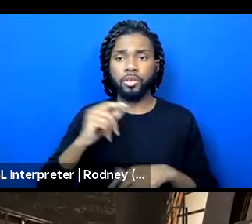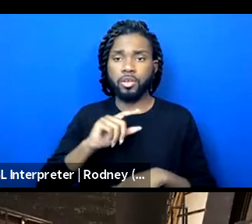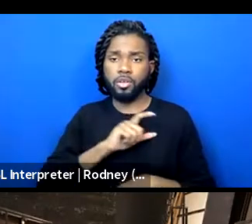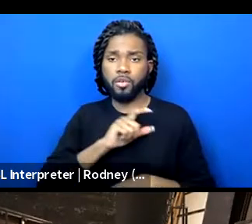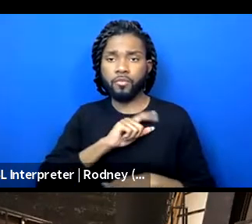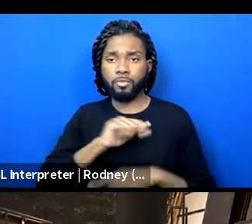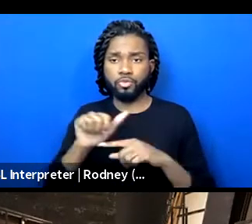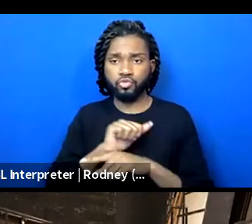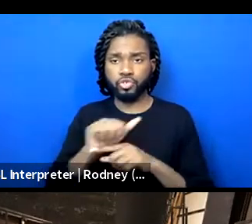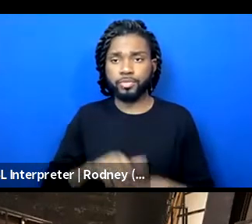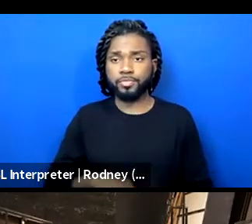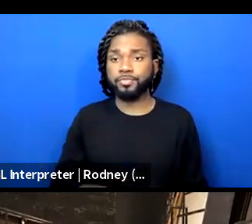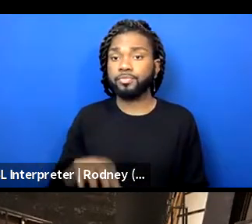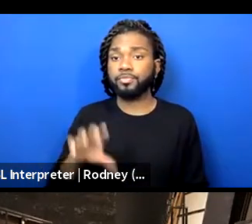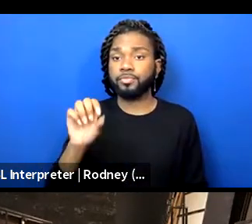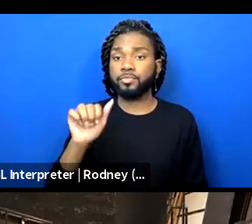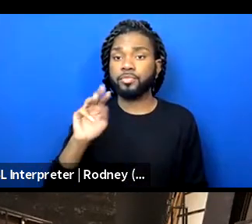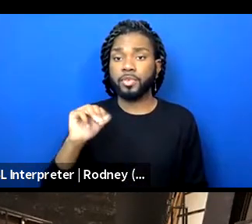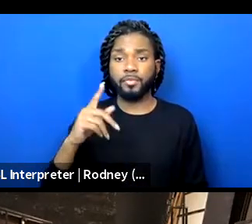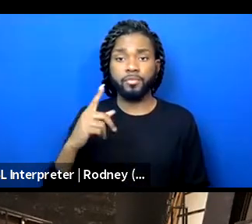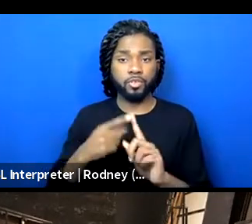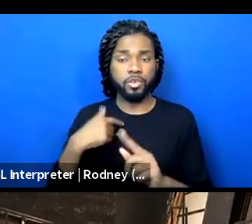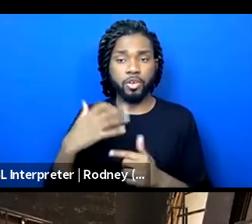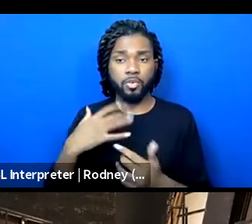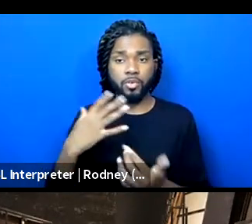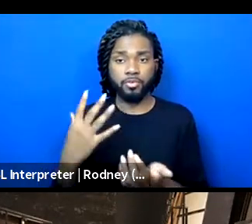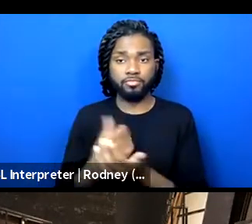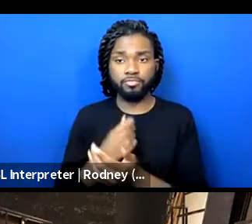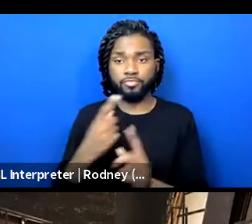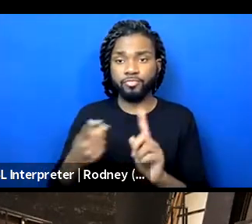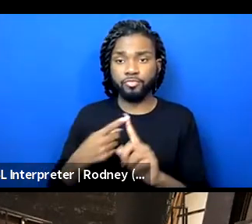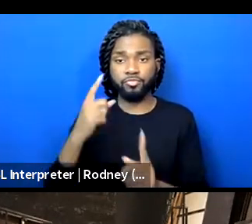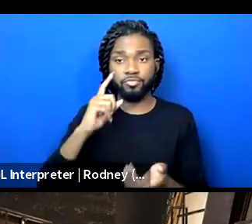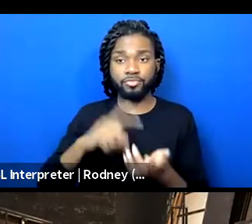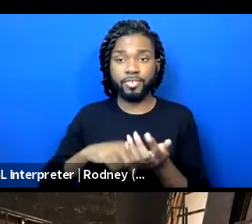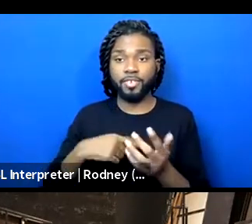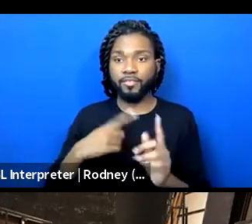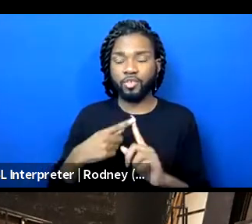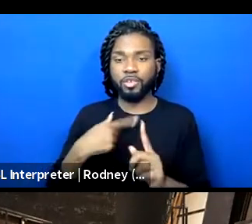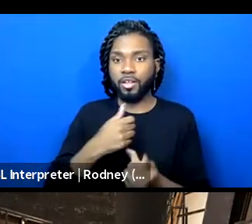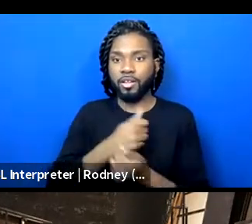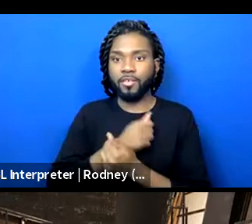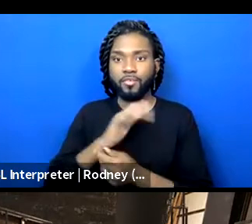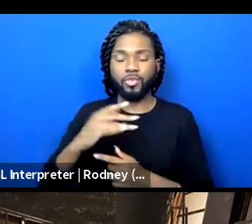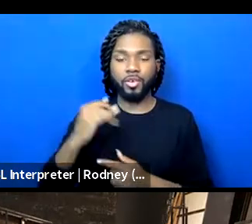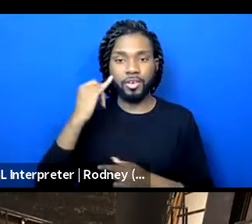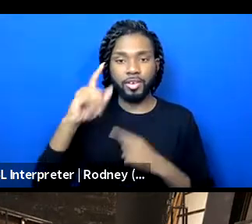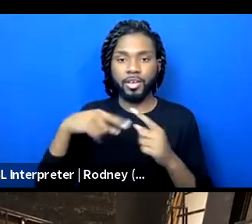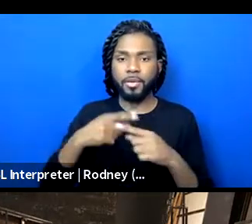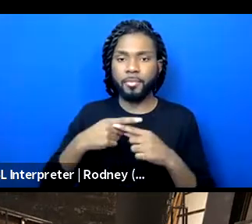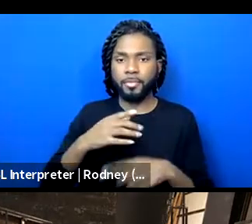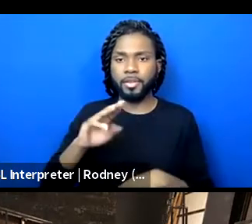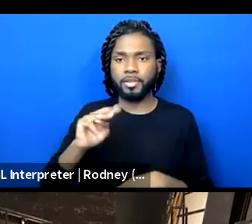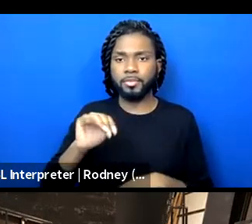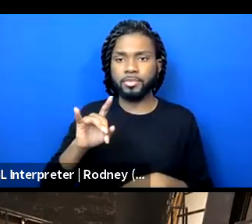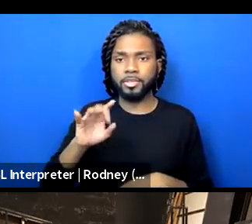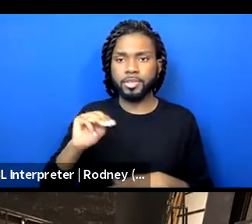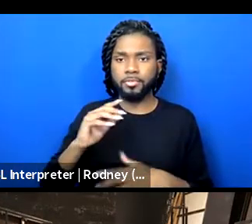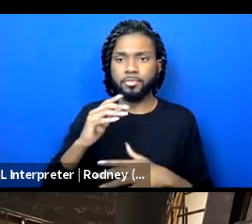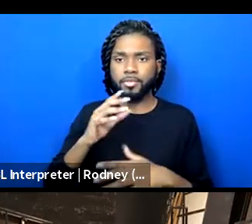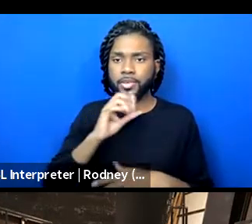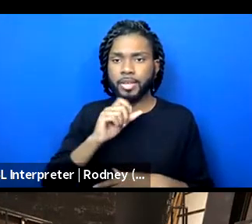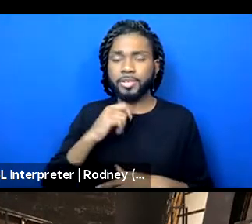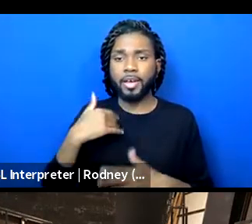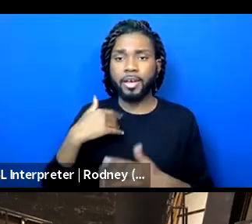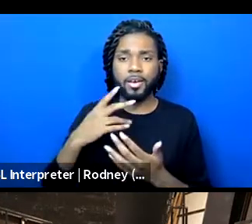Anton, I wanted to vocally check in, first of all, to just affirm the, oh my god, I love your idea about the median age. There was programming last week about young